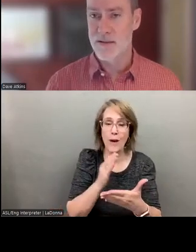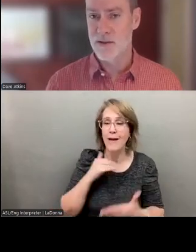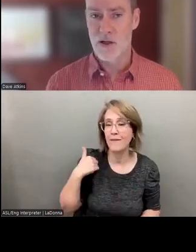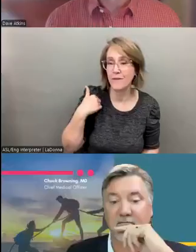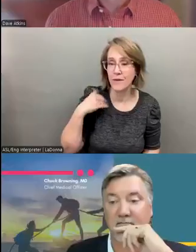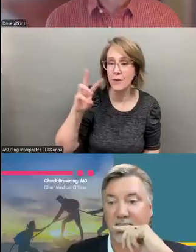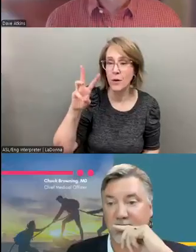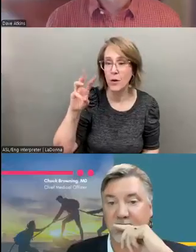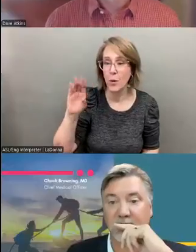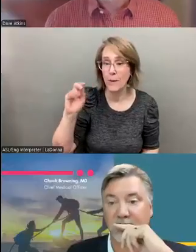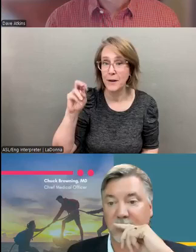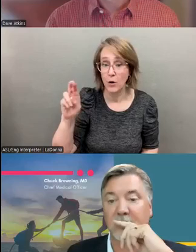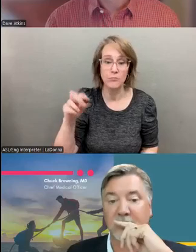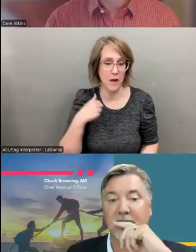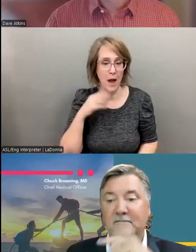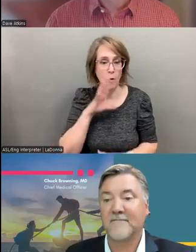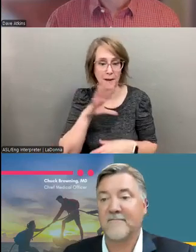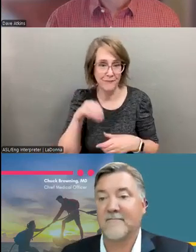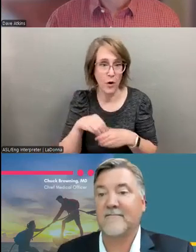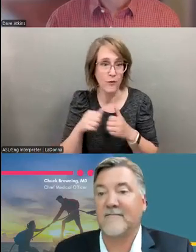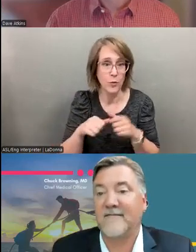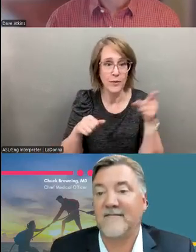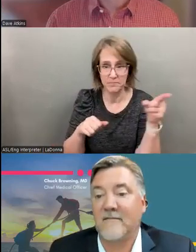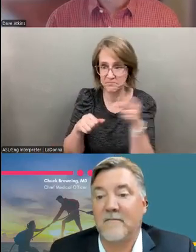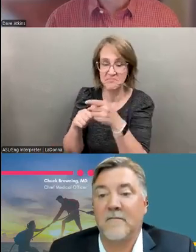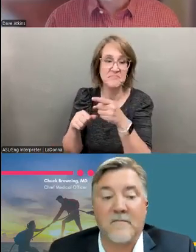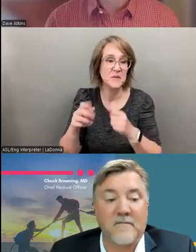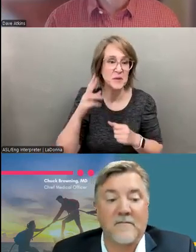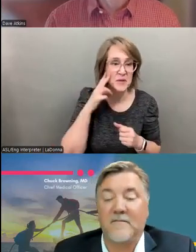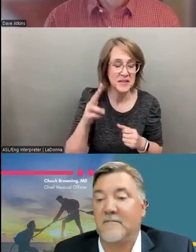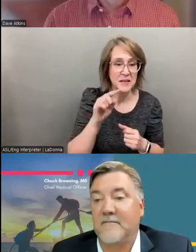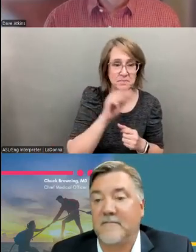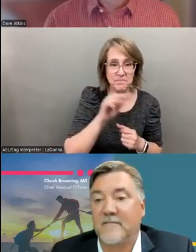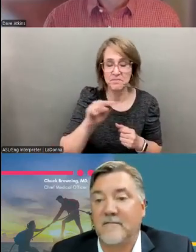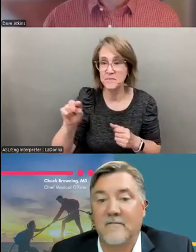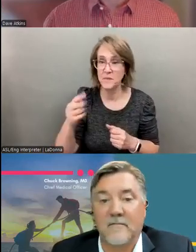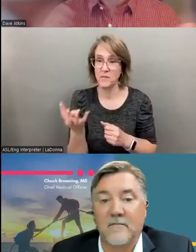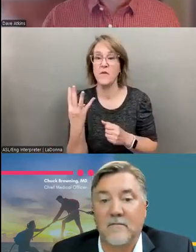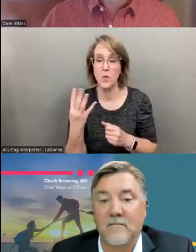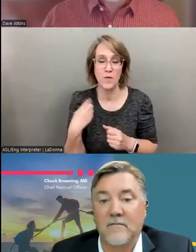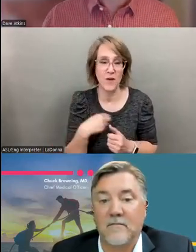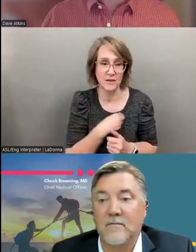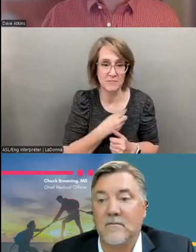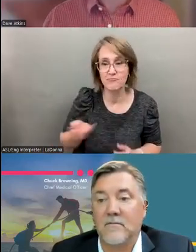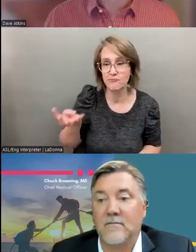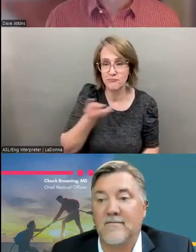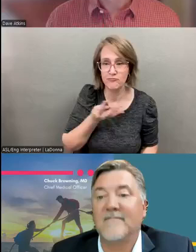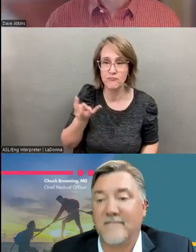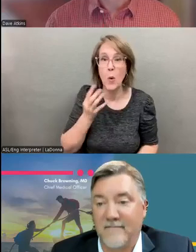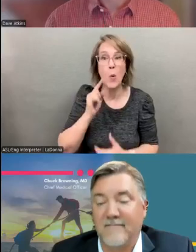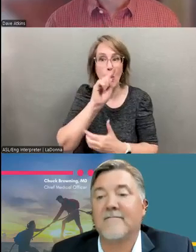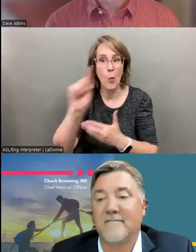in along with, uh, Dave Jobes, Julie Goldstein, and Ursula Whiteside. And that'll be a longer hour